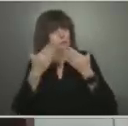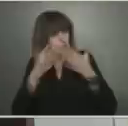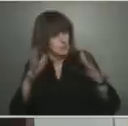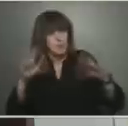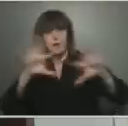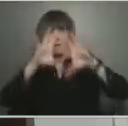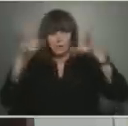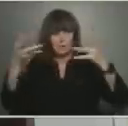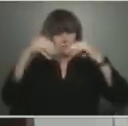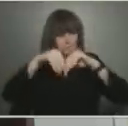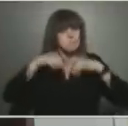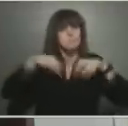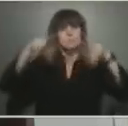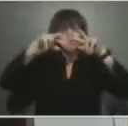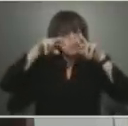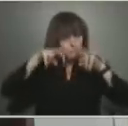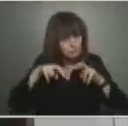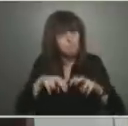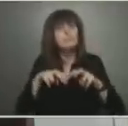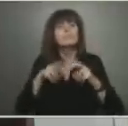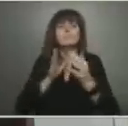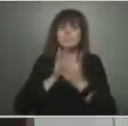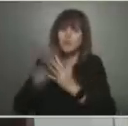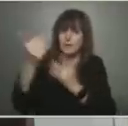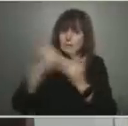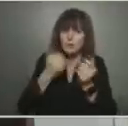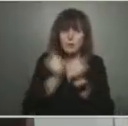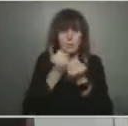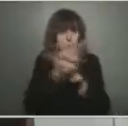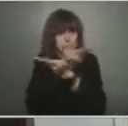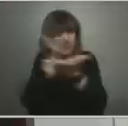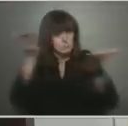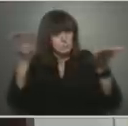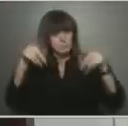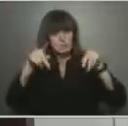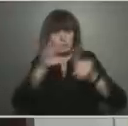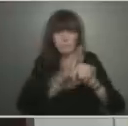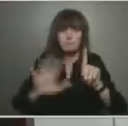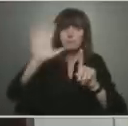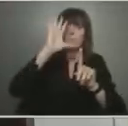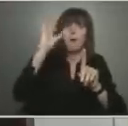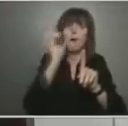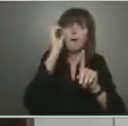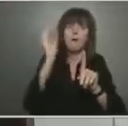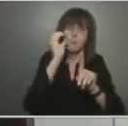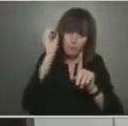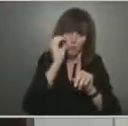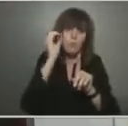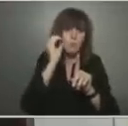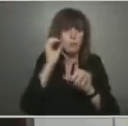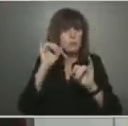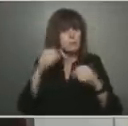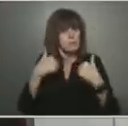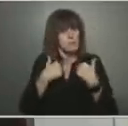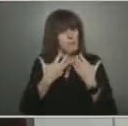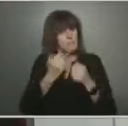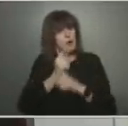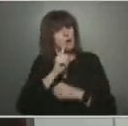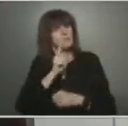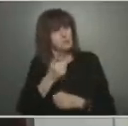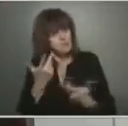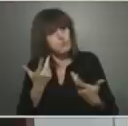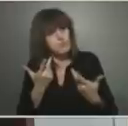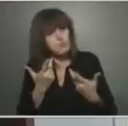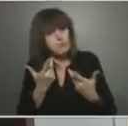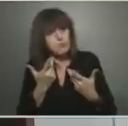hospitalization and now have good information on causative admissions versus associated admissions, both to